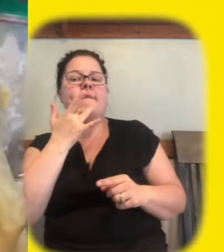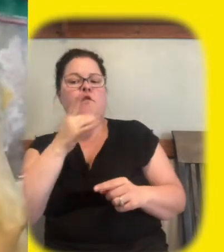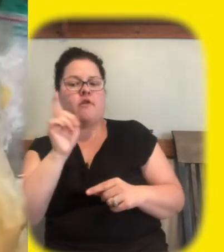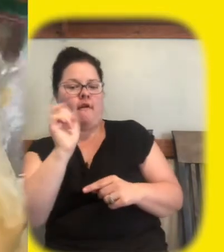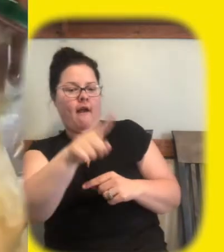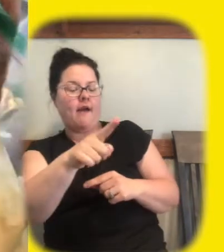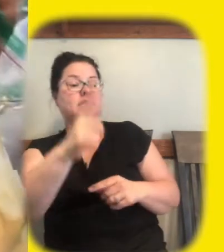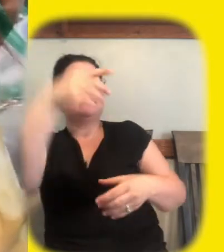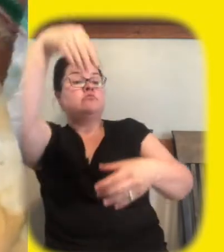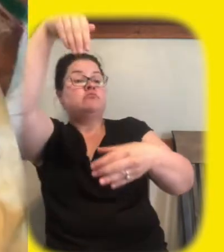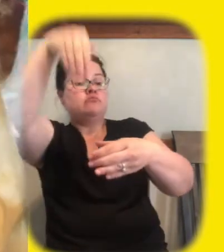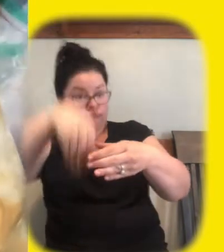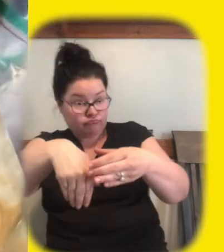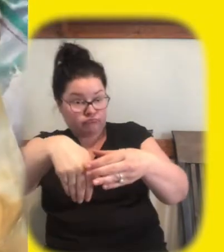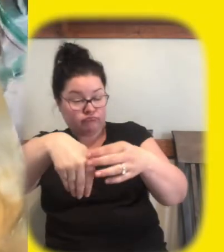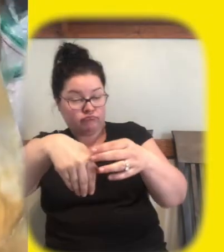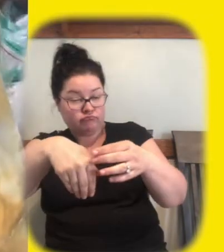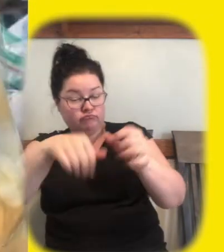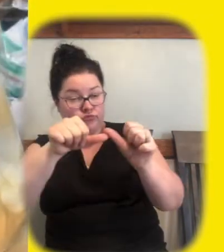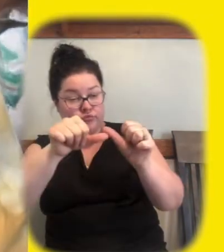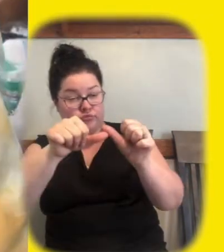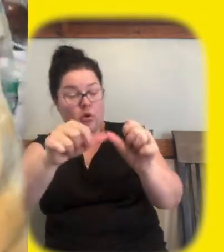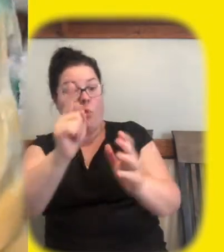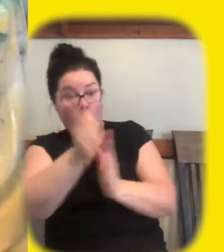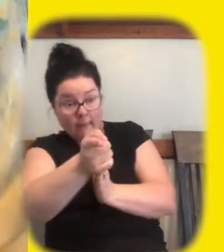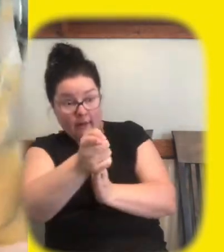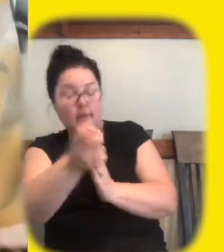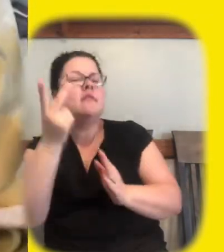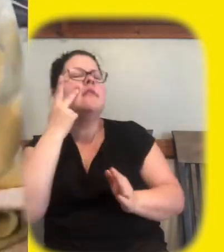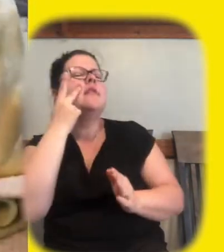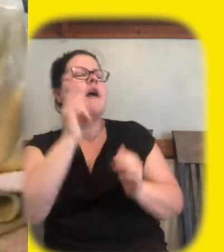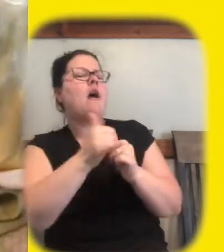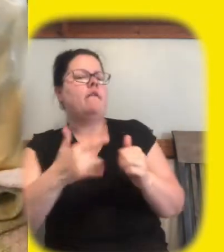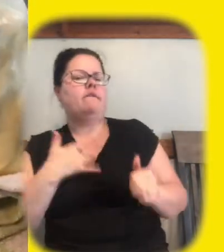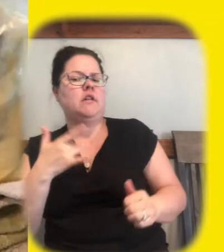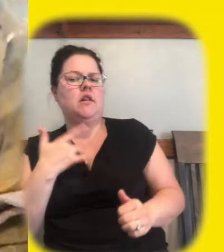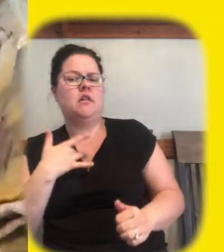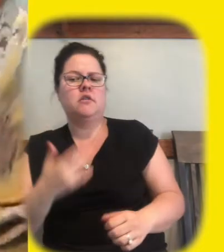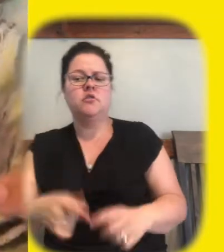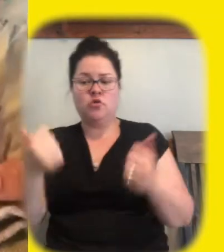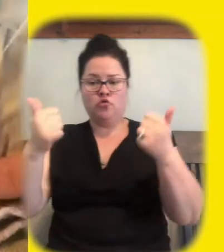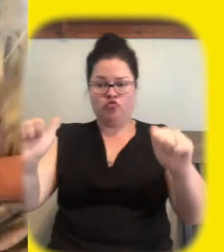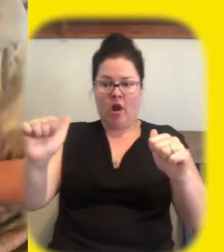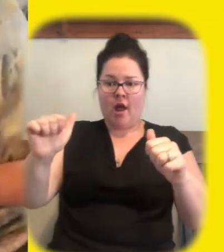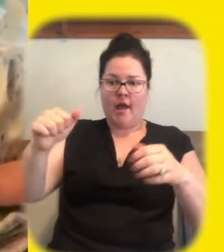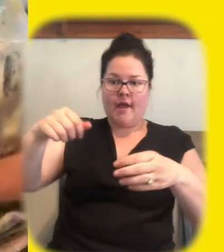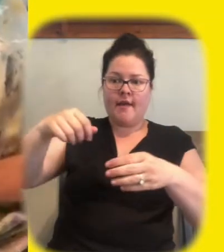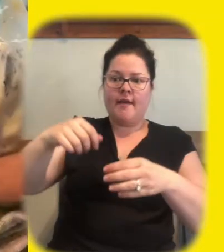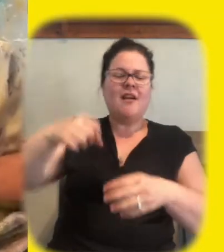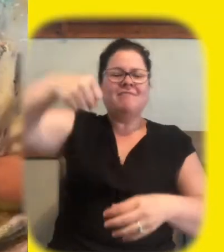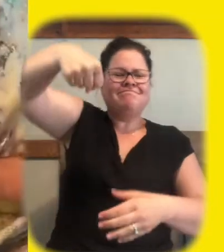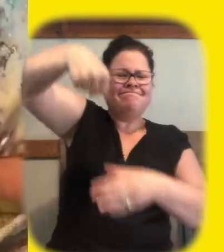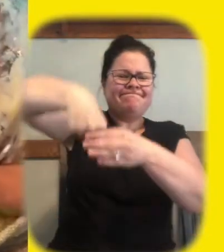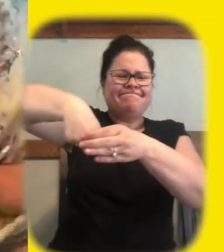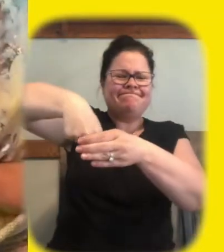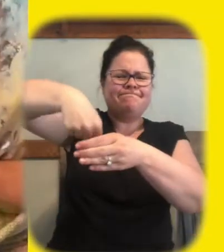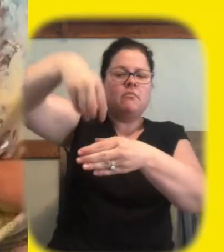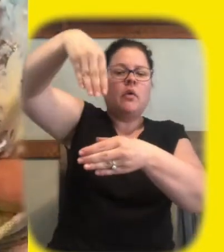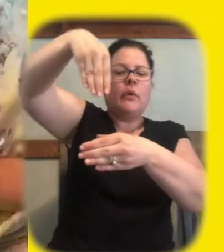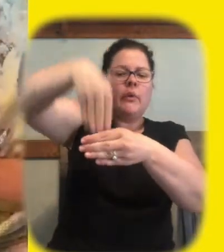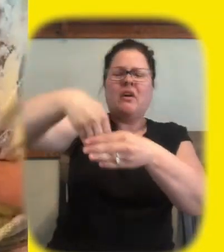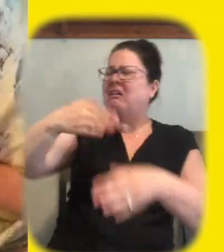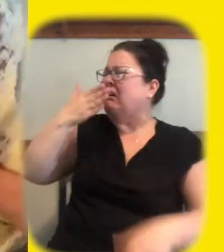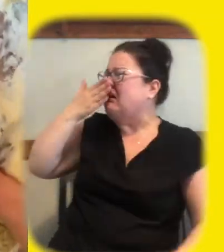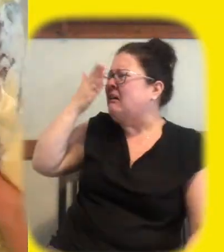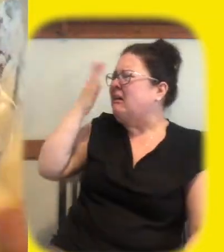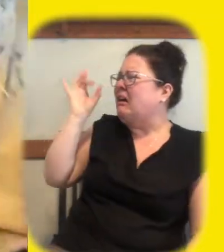going to see how your hand feels after about a minute so try to get all that fat all the way around your hand keep your hand flat not in